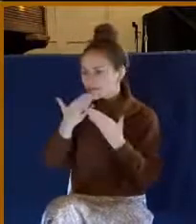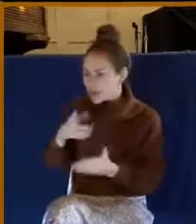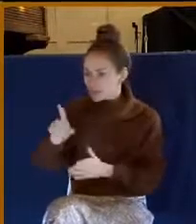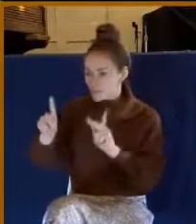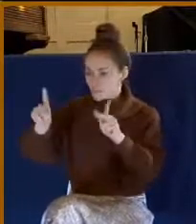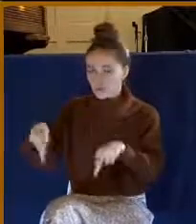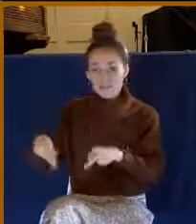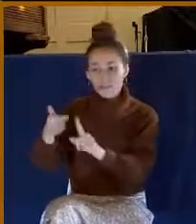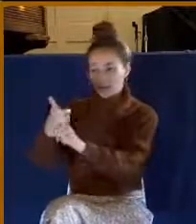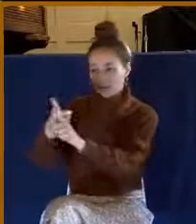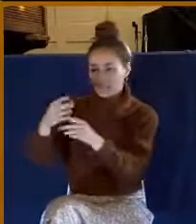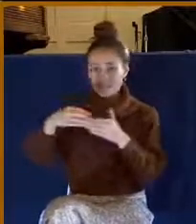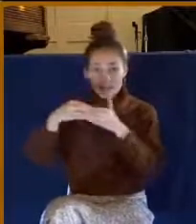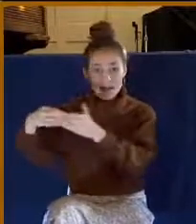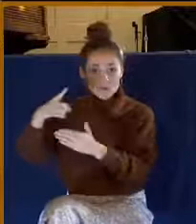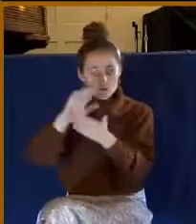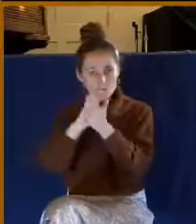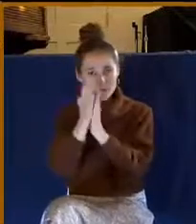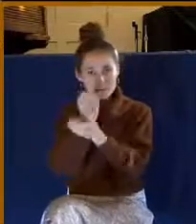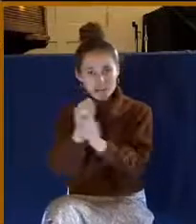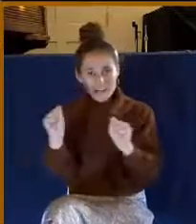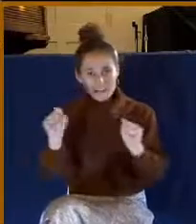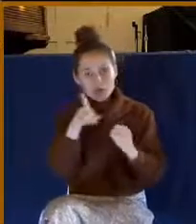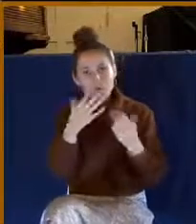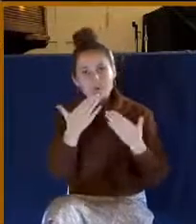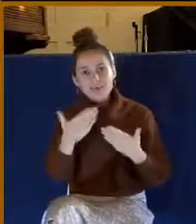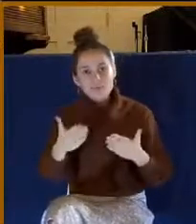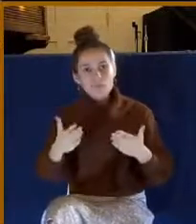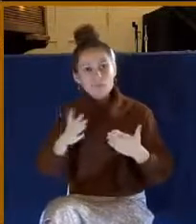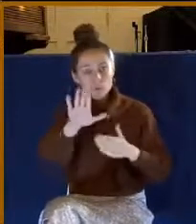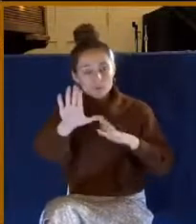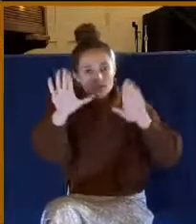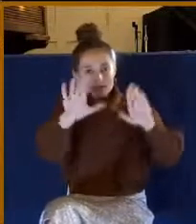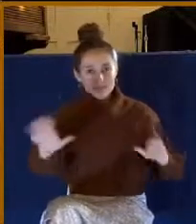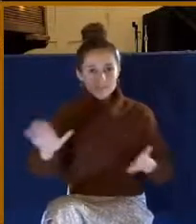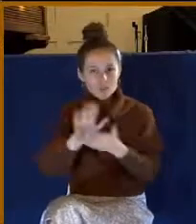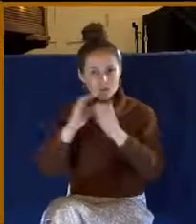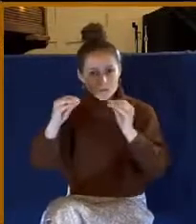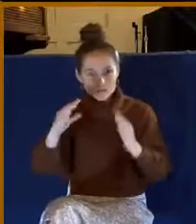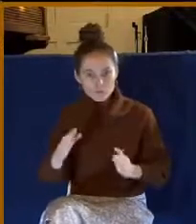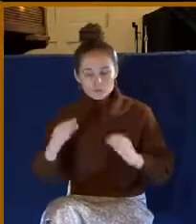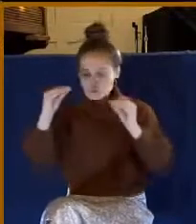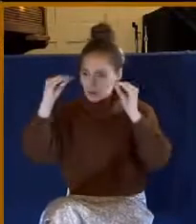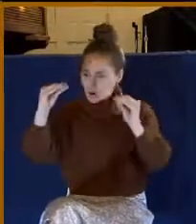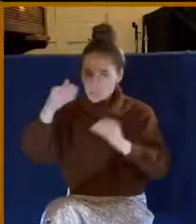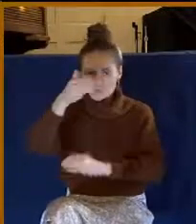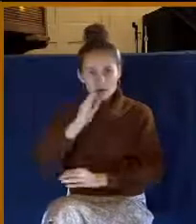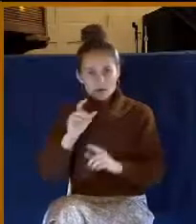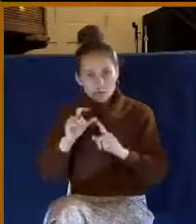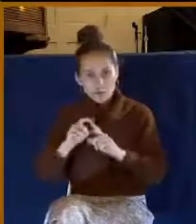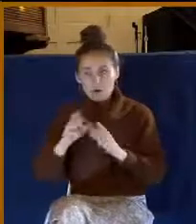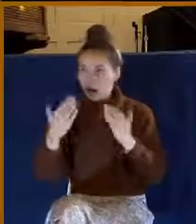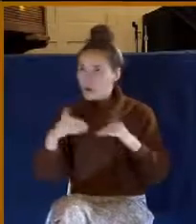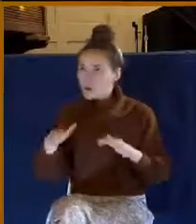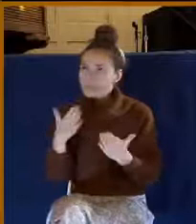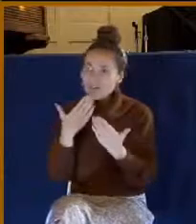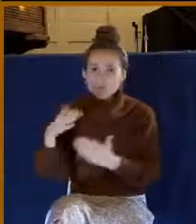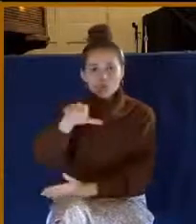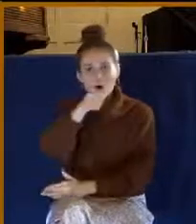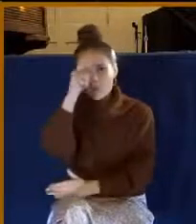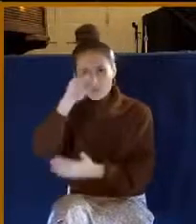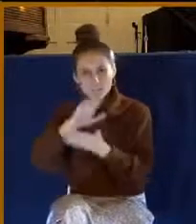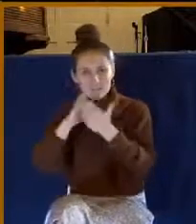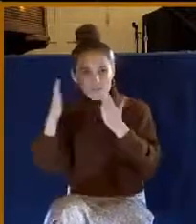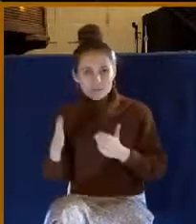Jesus Christ? Are you thankful to the Sunday school teacher that taught you the Word of God and taught you more of Christ? Are you thankful to other believers that